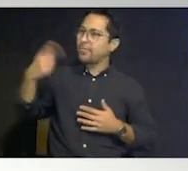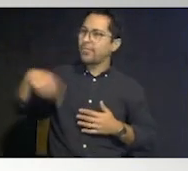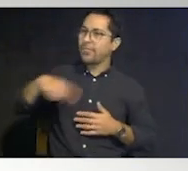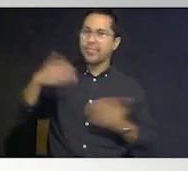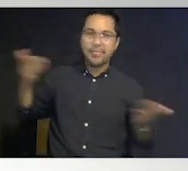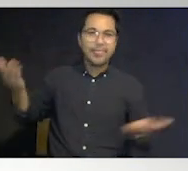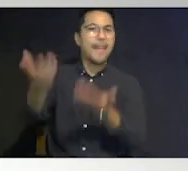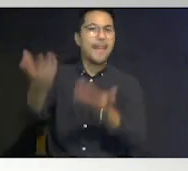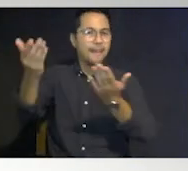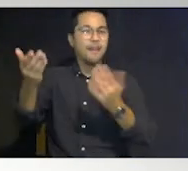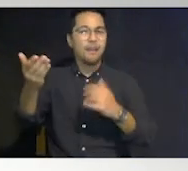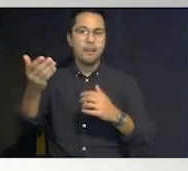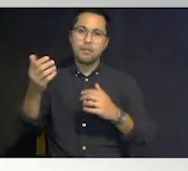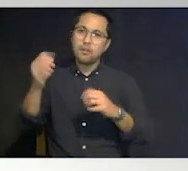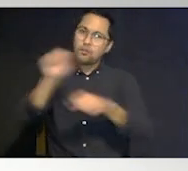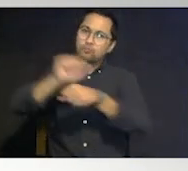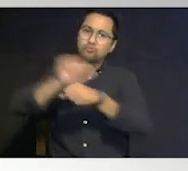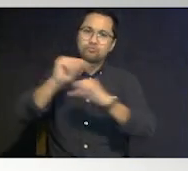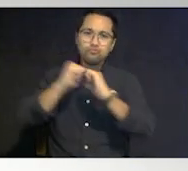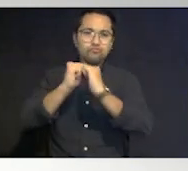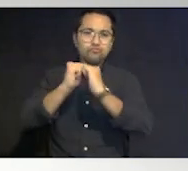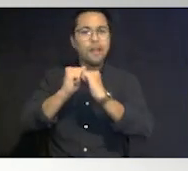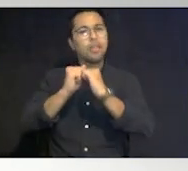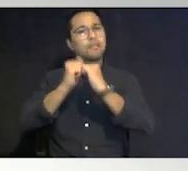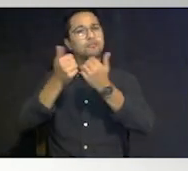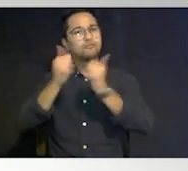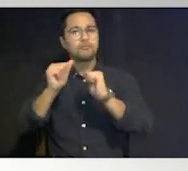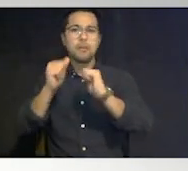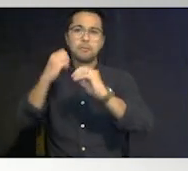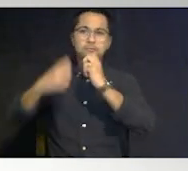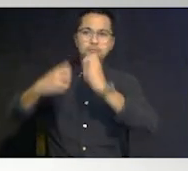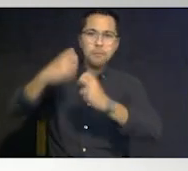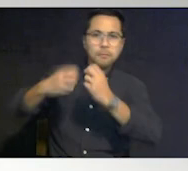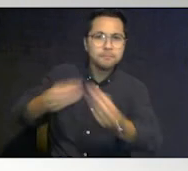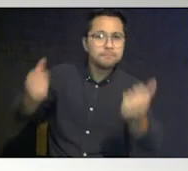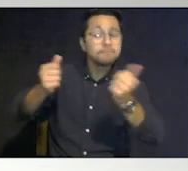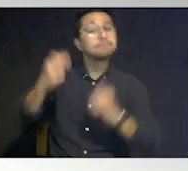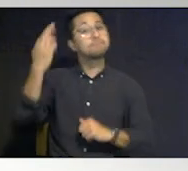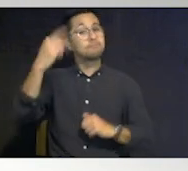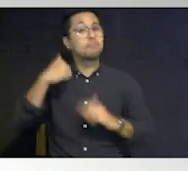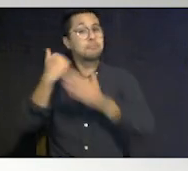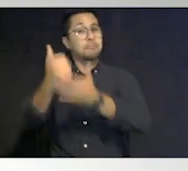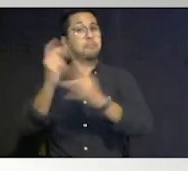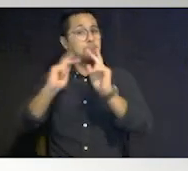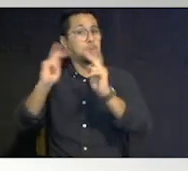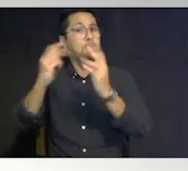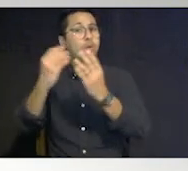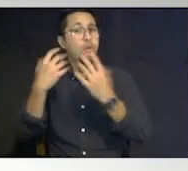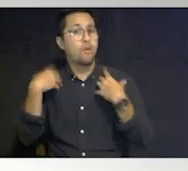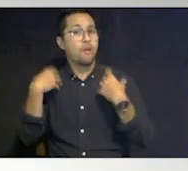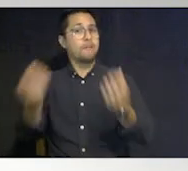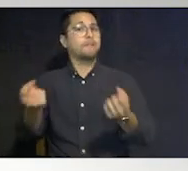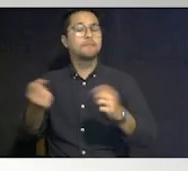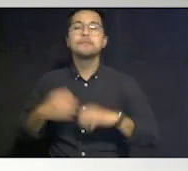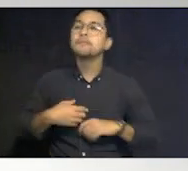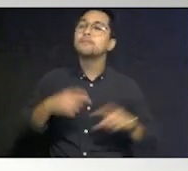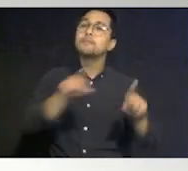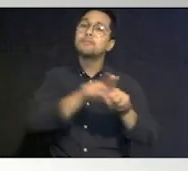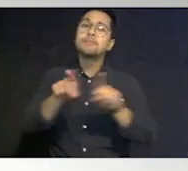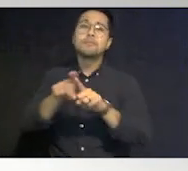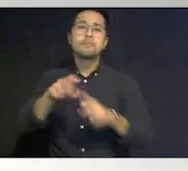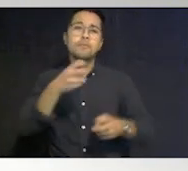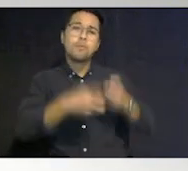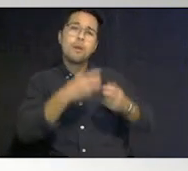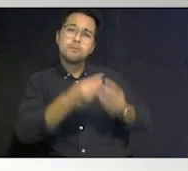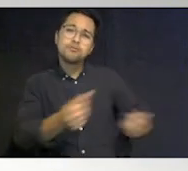together to try to solve the problems so that we can help our folks recover um and we problem solve through that